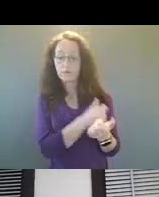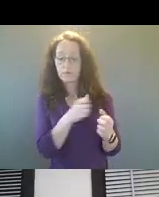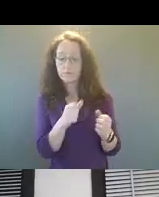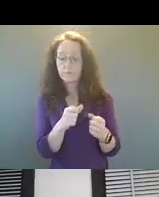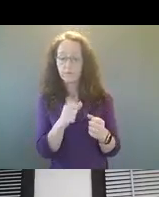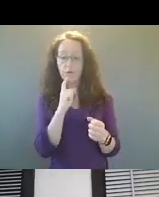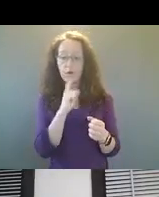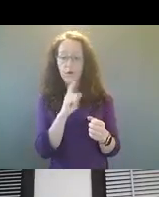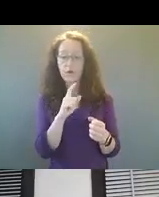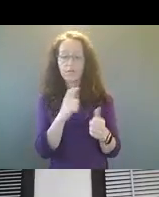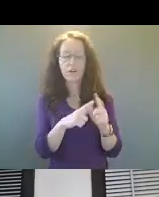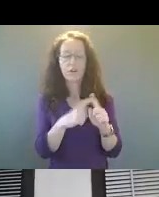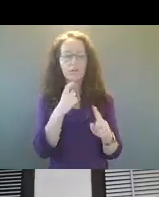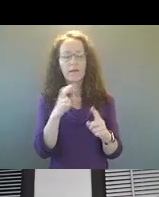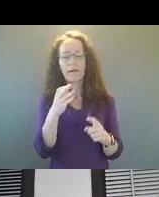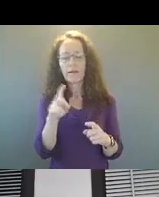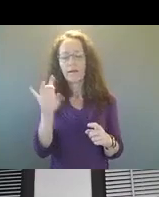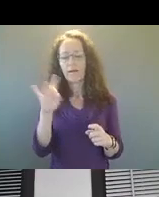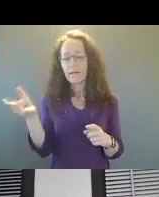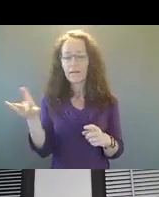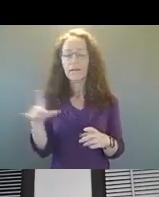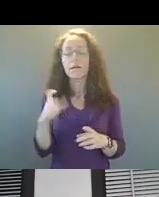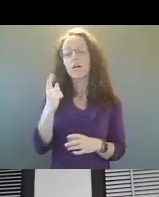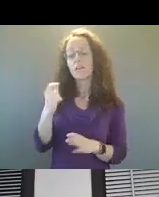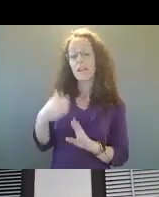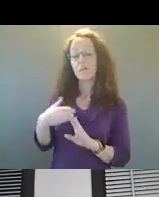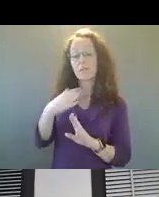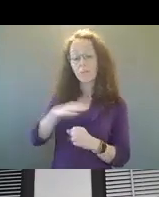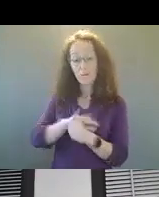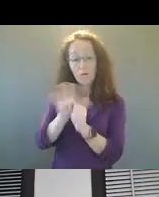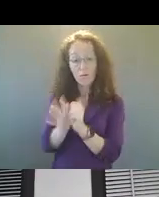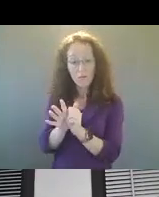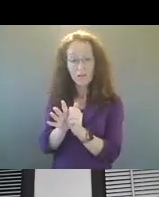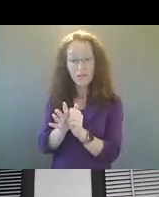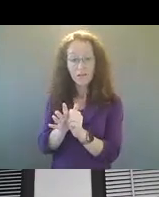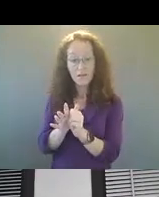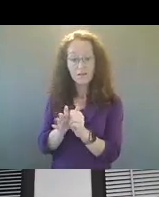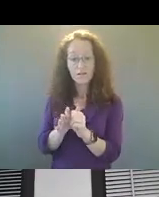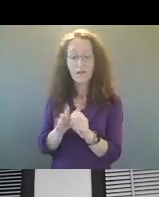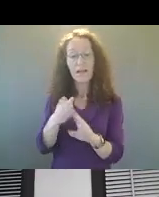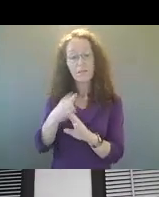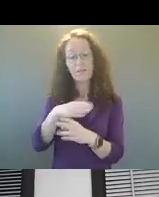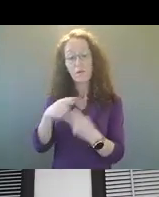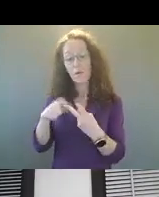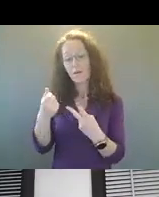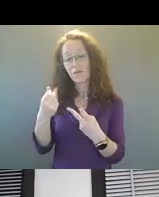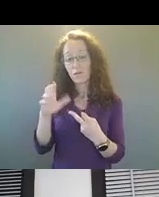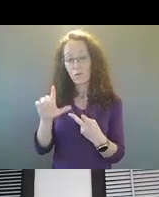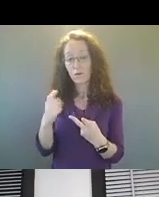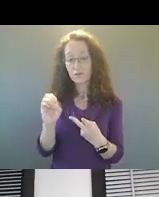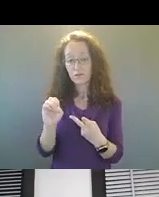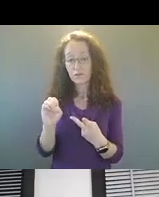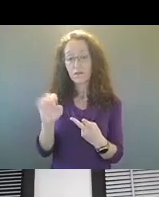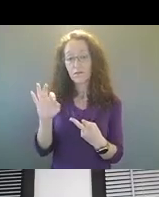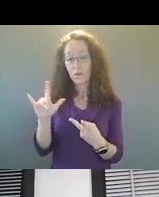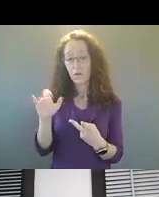for a long time, um, pre COVID and pre, uh, uh, George Floyd, we were hovering around that number.